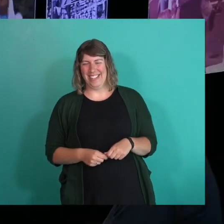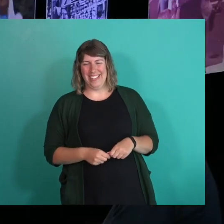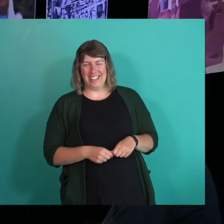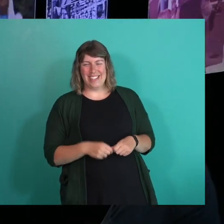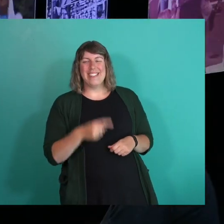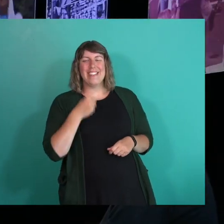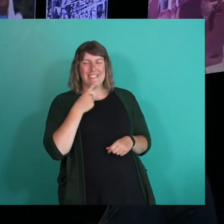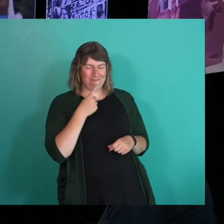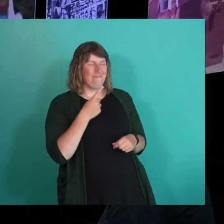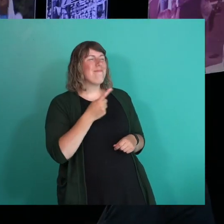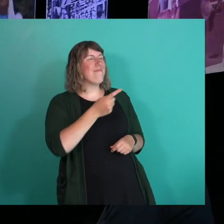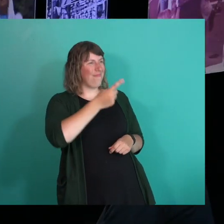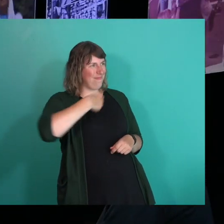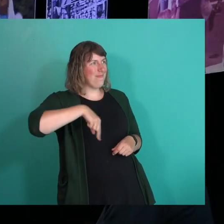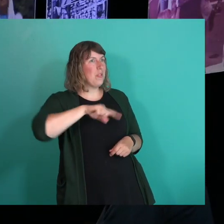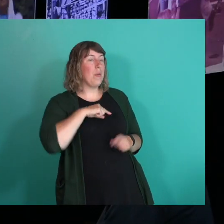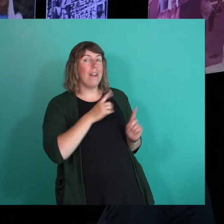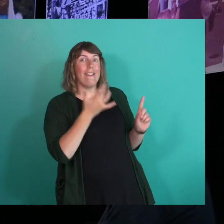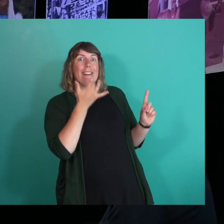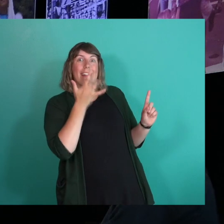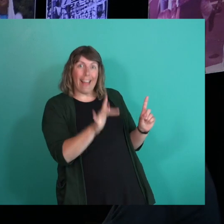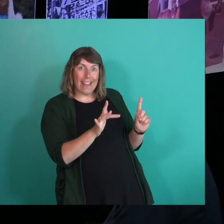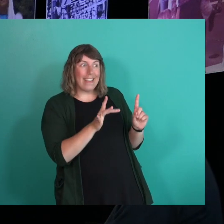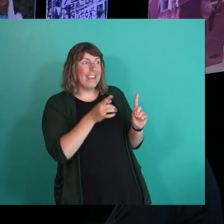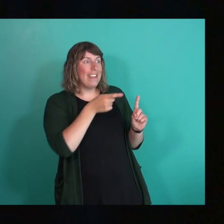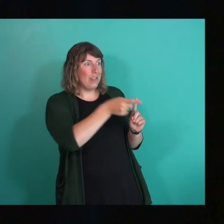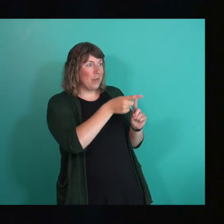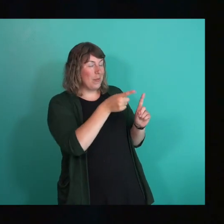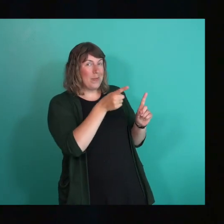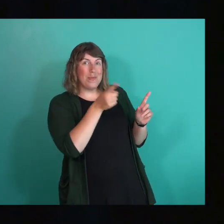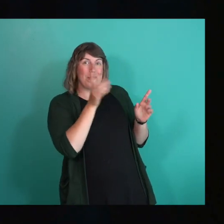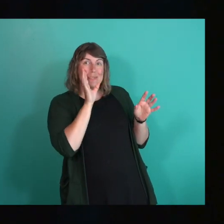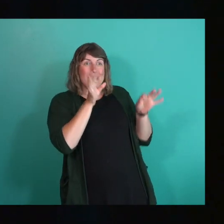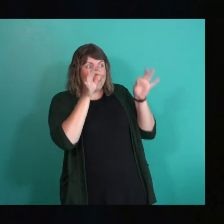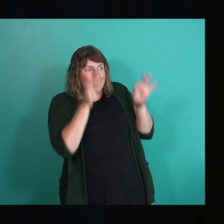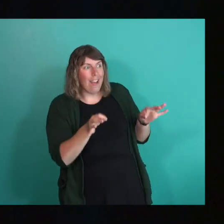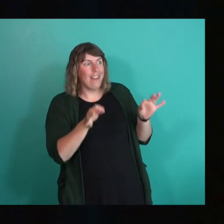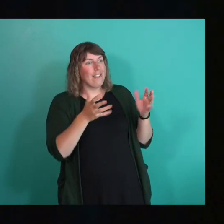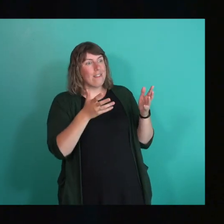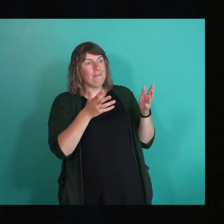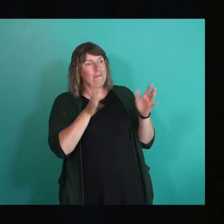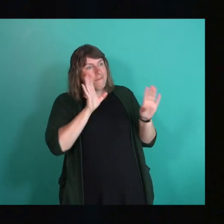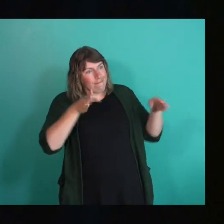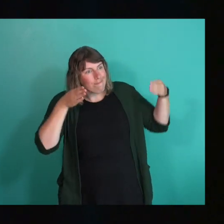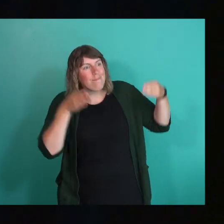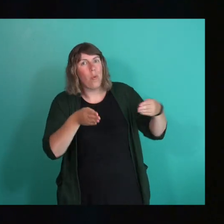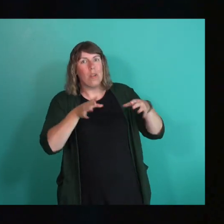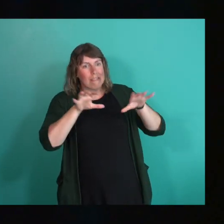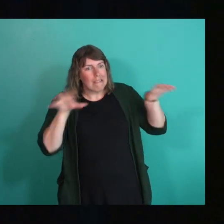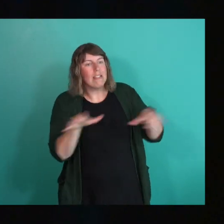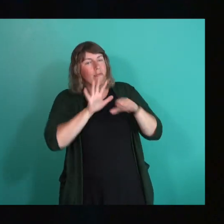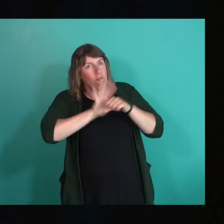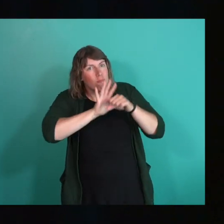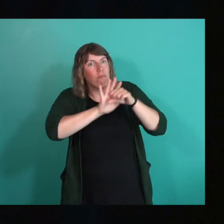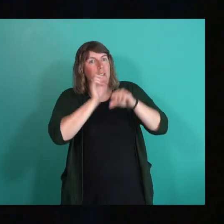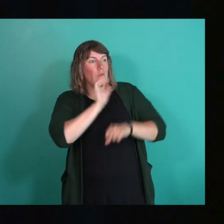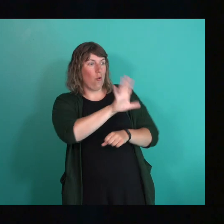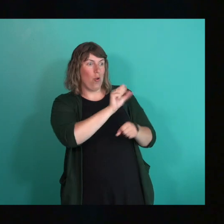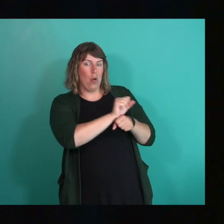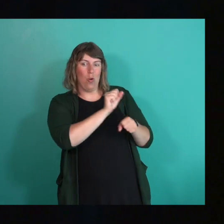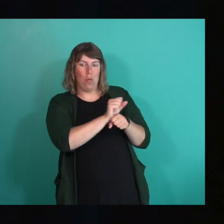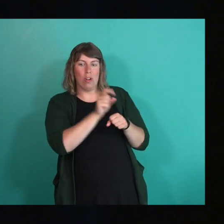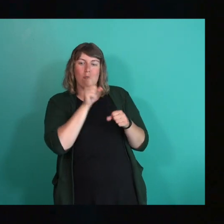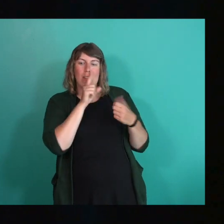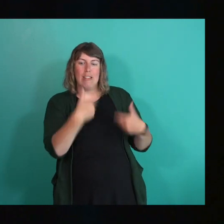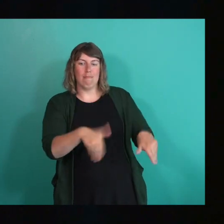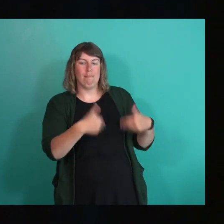Well, we're, we're, we are all, I think, so lucky that you decided to, to focus on that, that activism and the work that you've done, cause